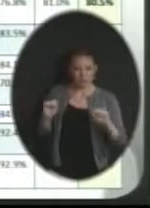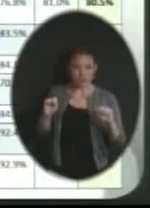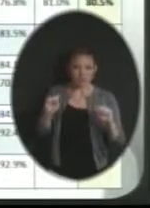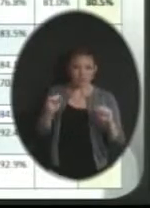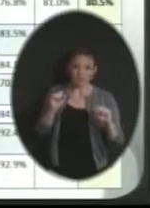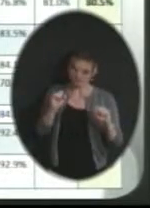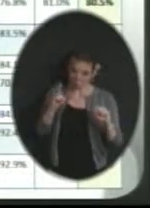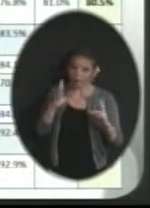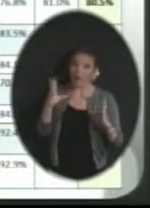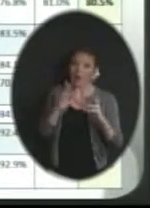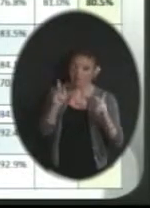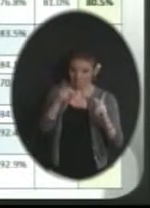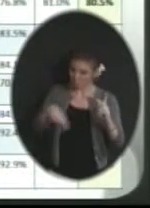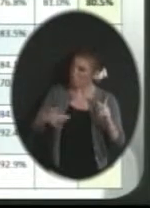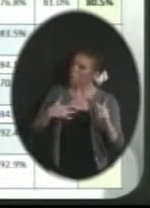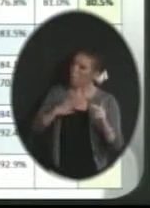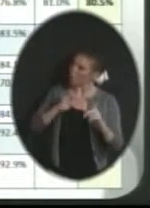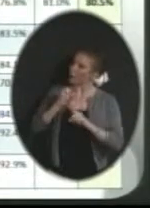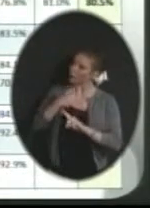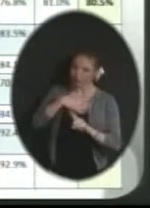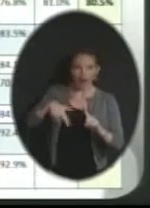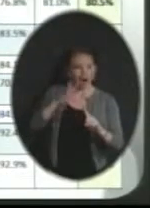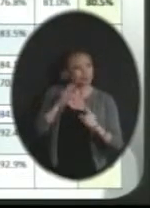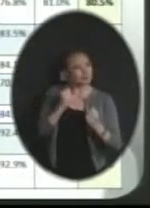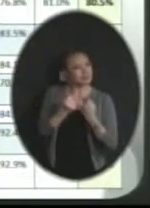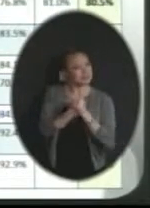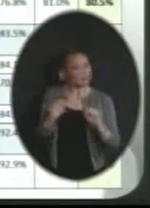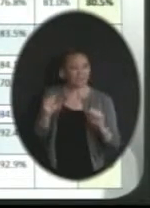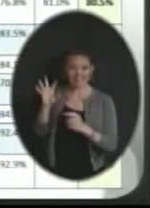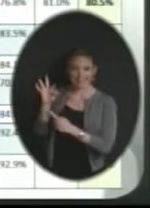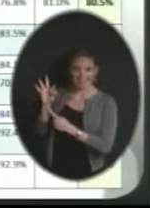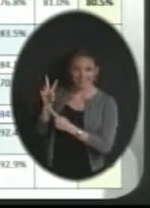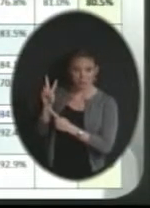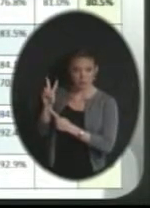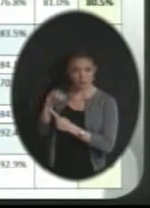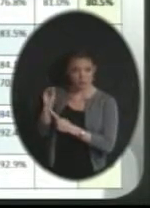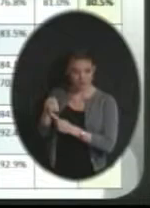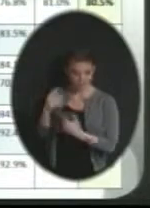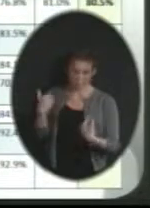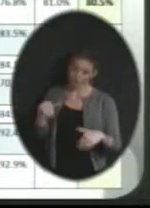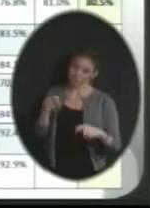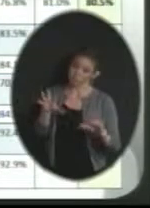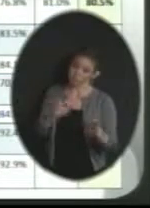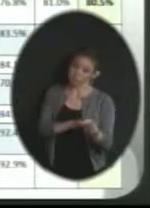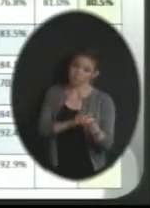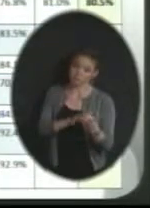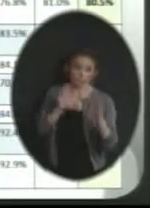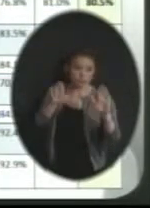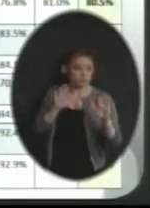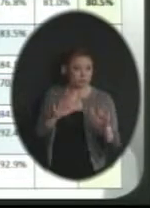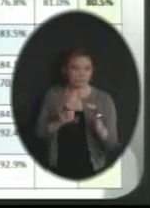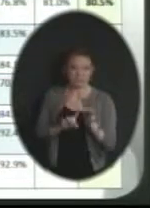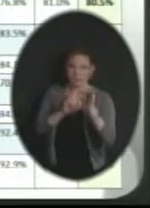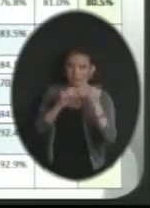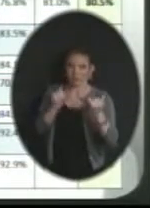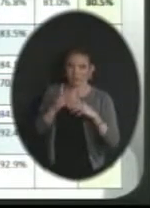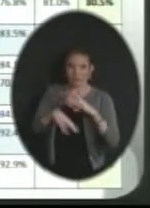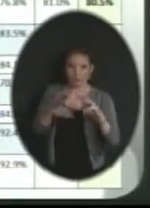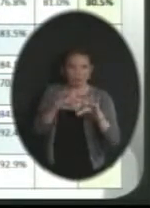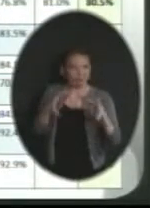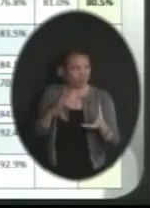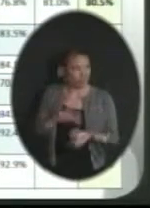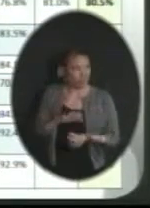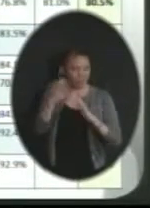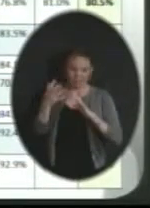a very strong, safe and secure work environment, 92% practically. I mean, that is extremely strong, especially in a day and age when